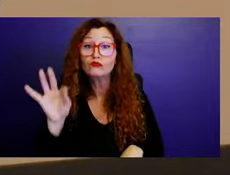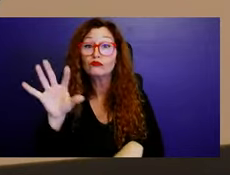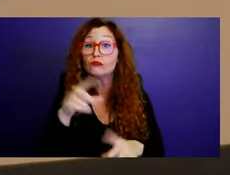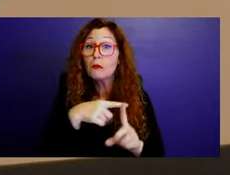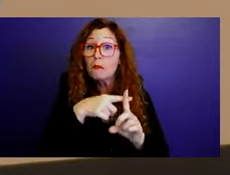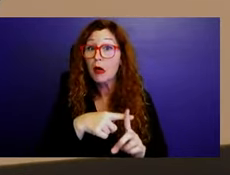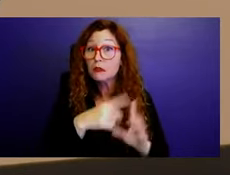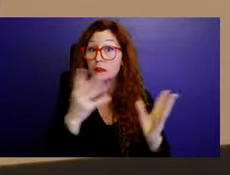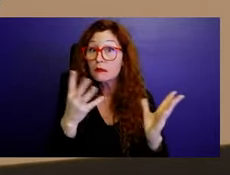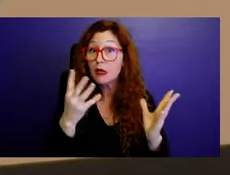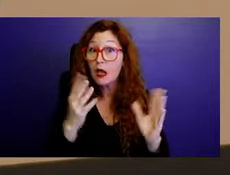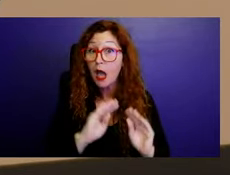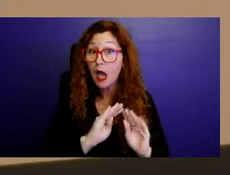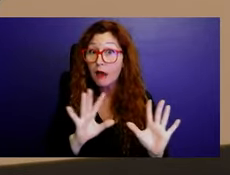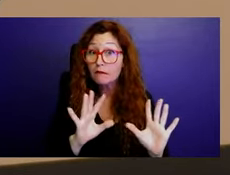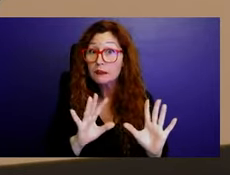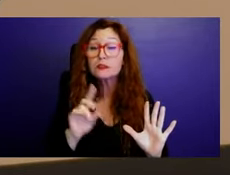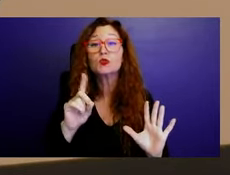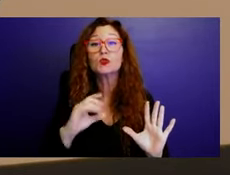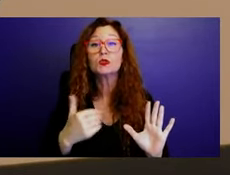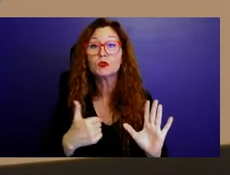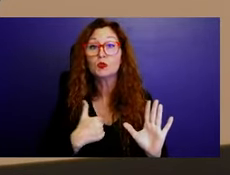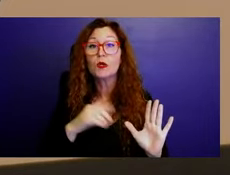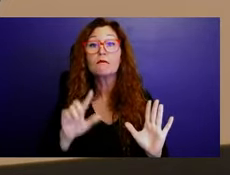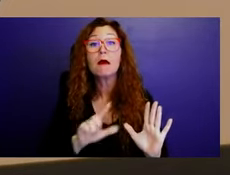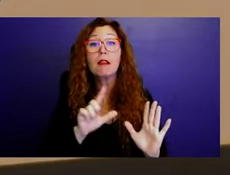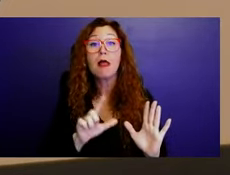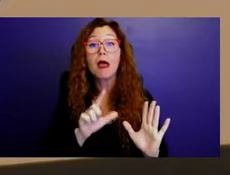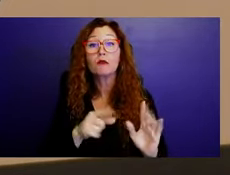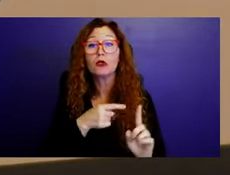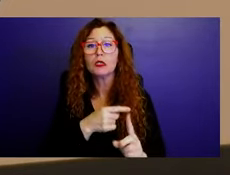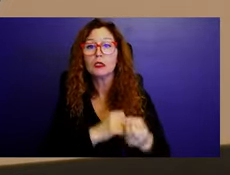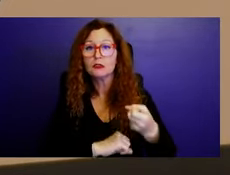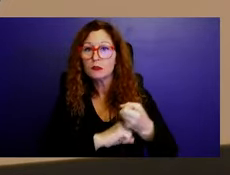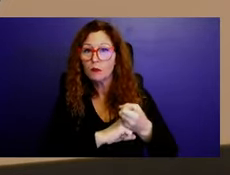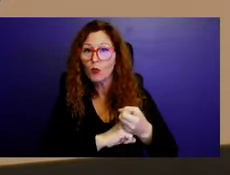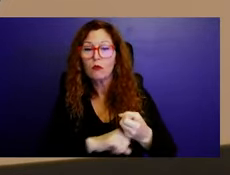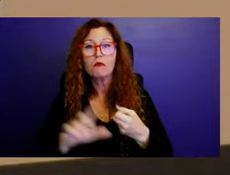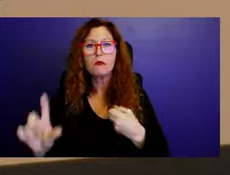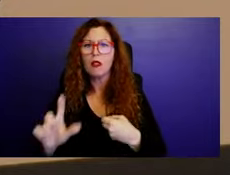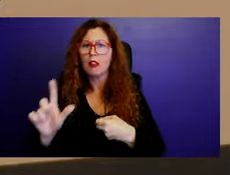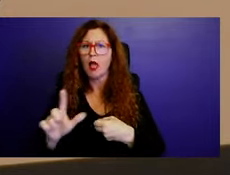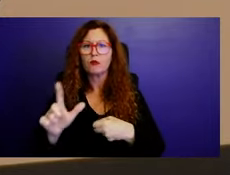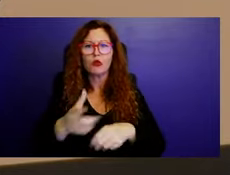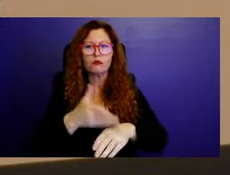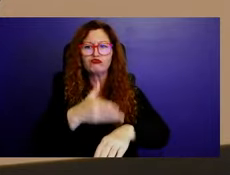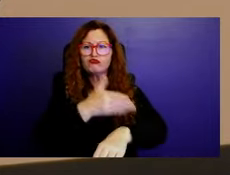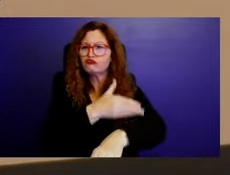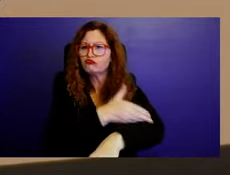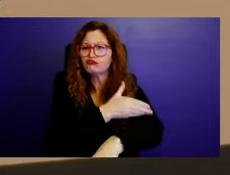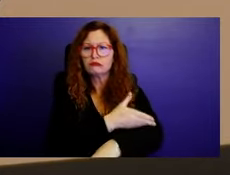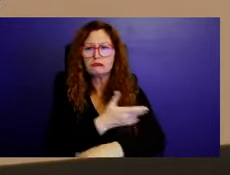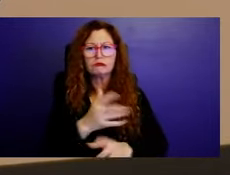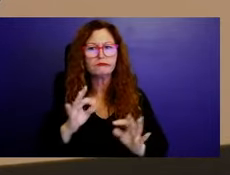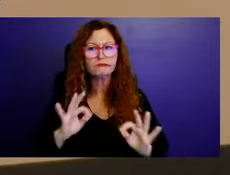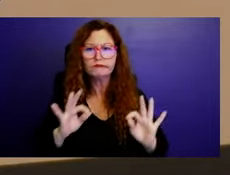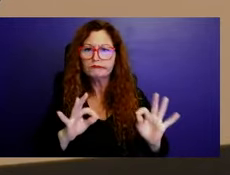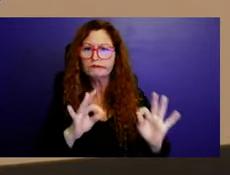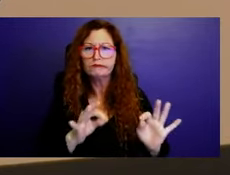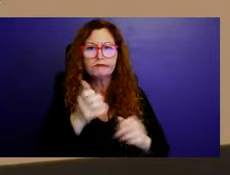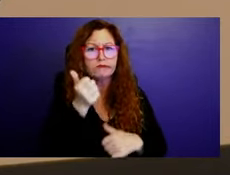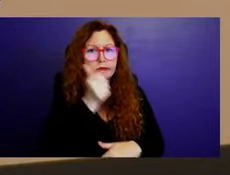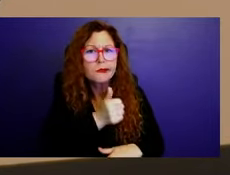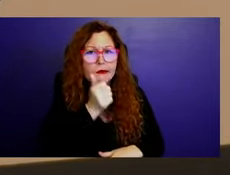superb library. The library is working better and better every day. I went to Harvard. I saw the best libraries.